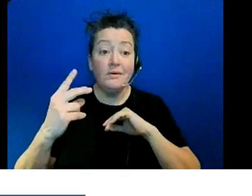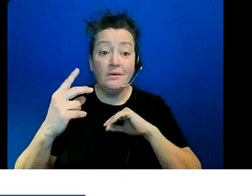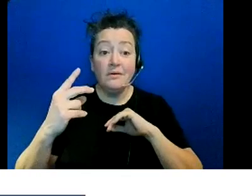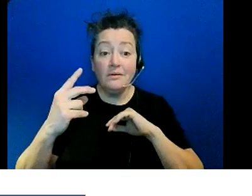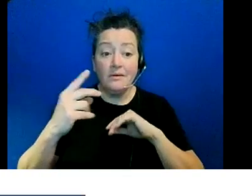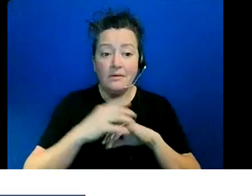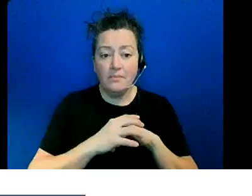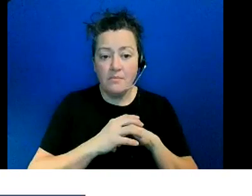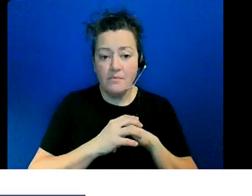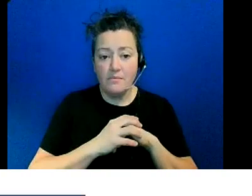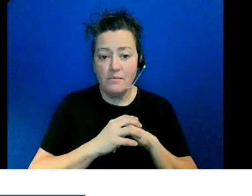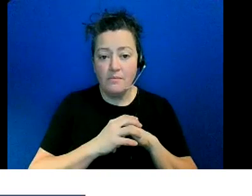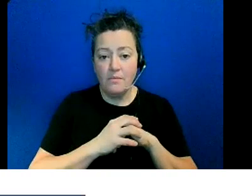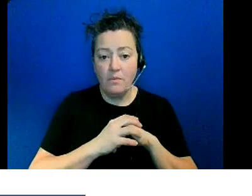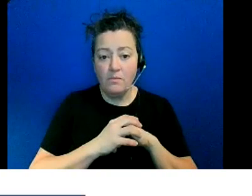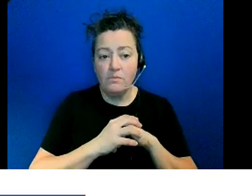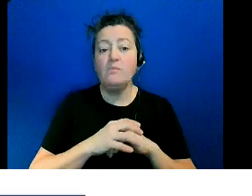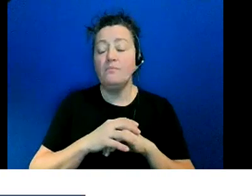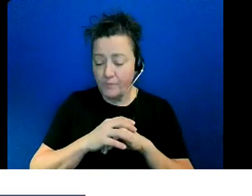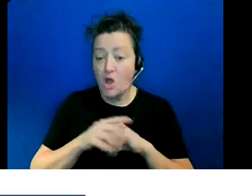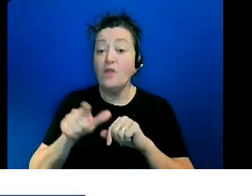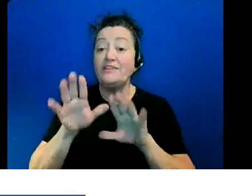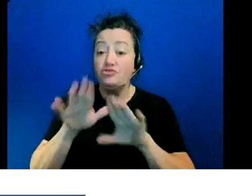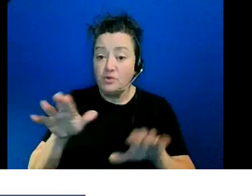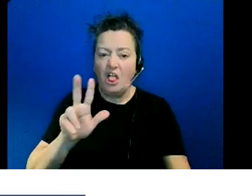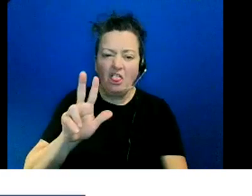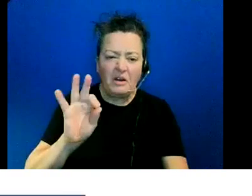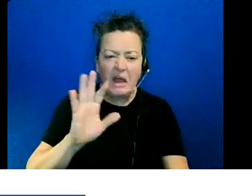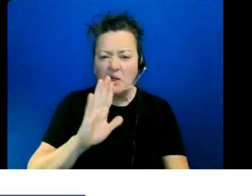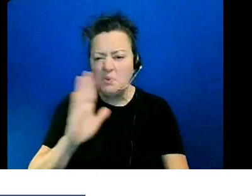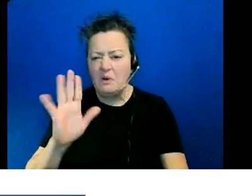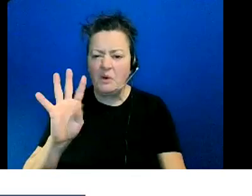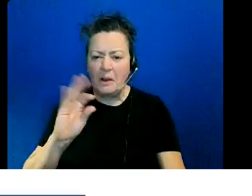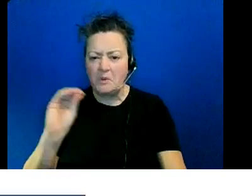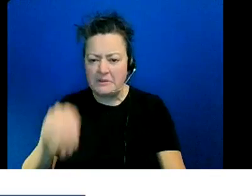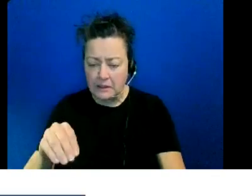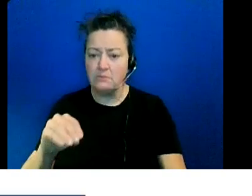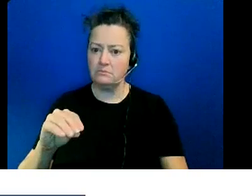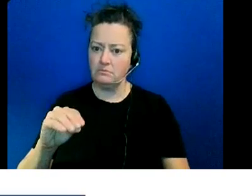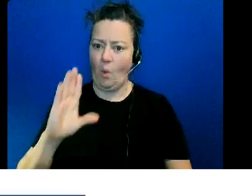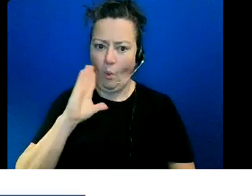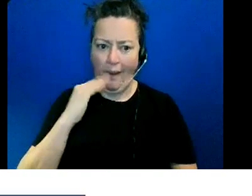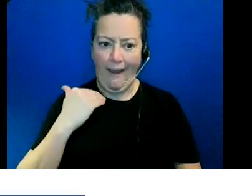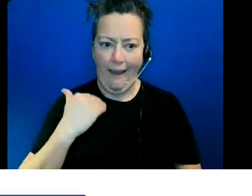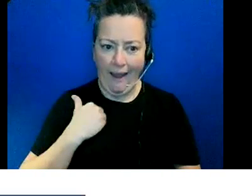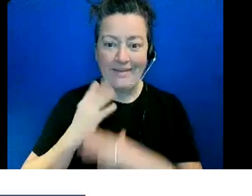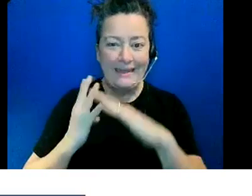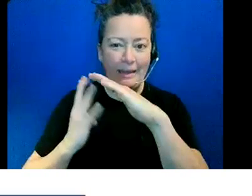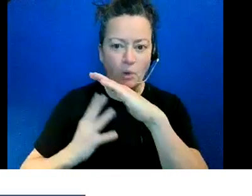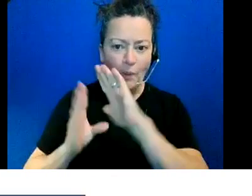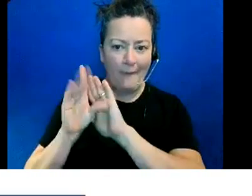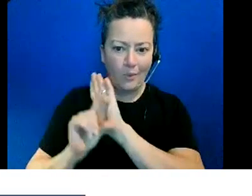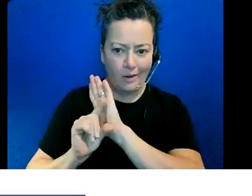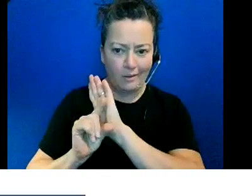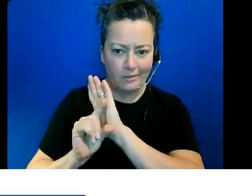background right so this top so we're not talking about a minority group here it's a it's a group that is the fastest